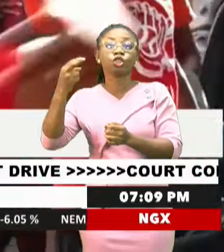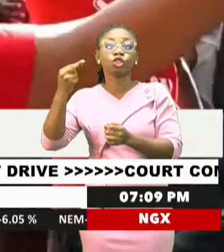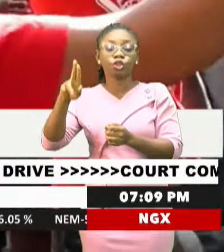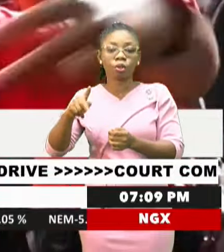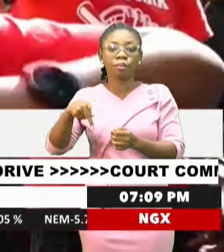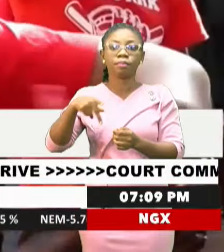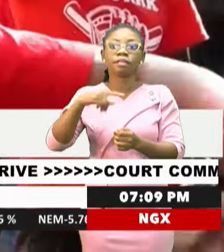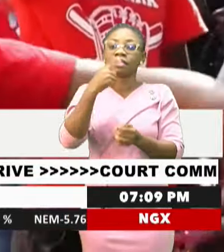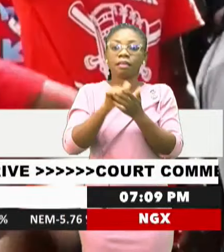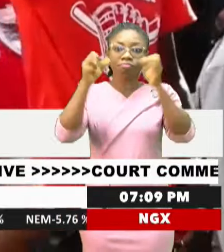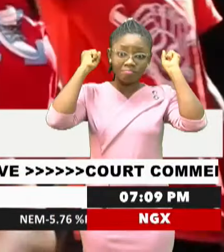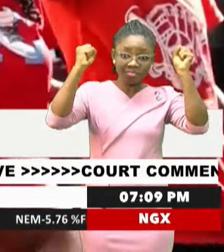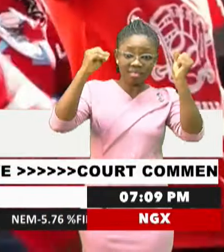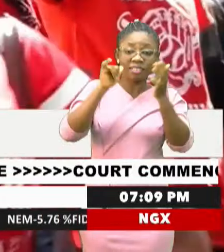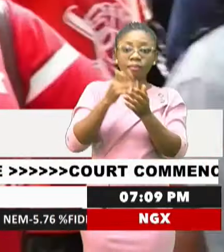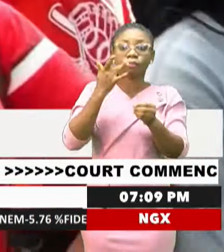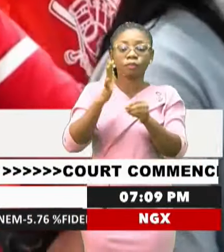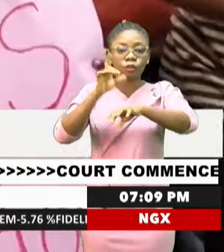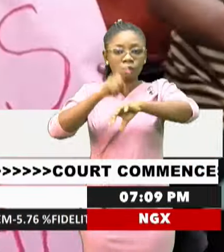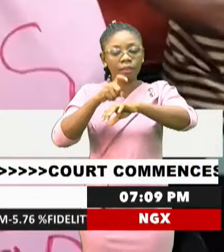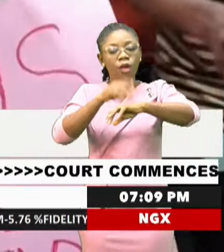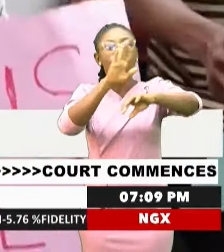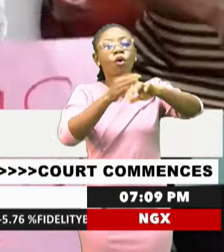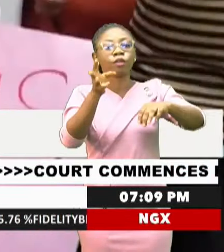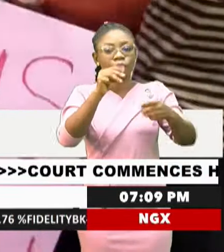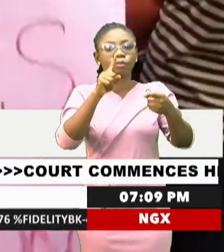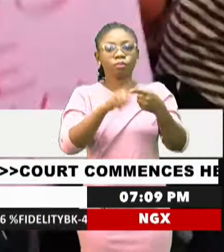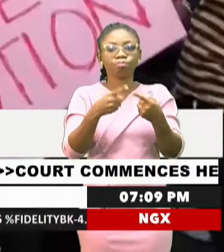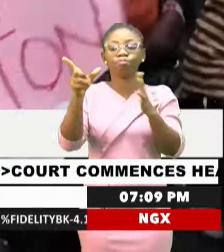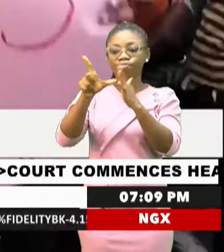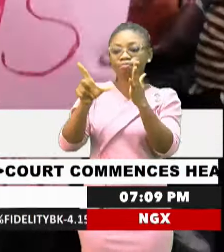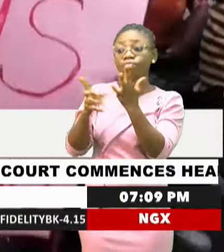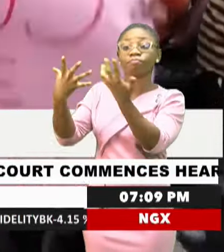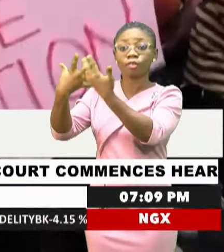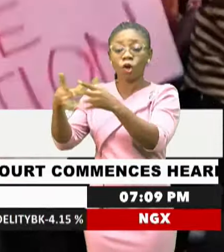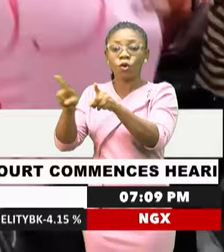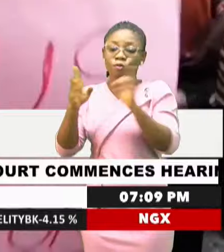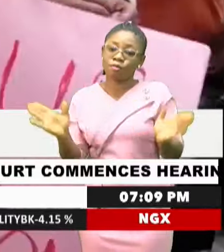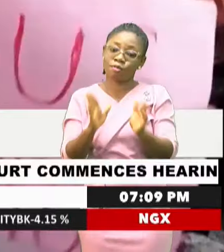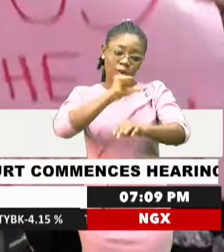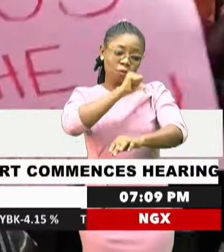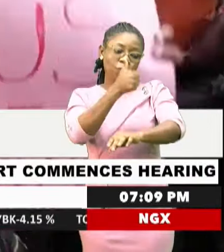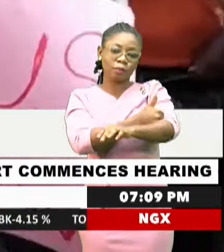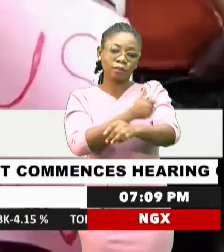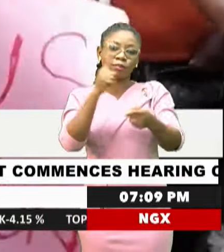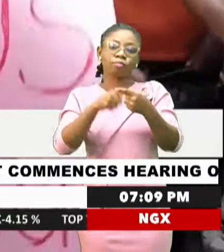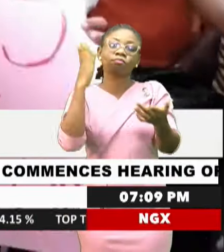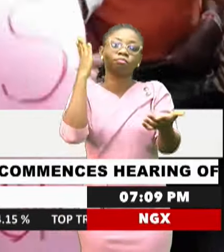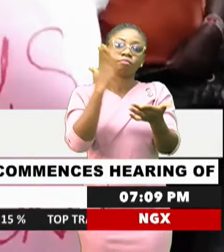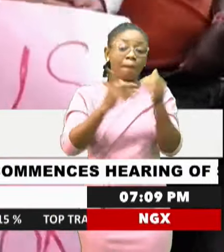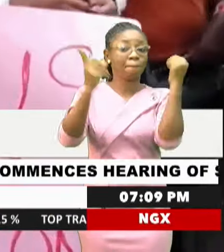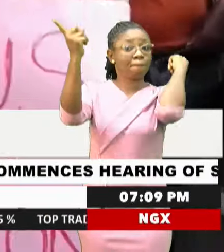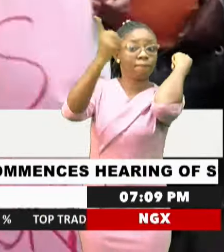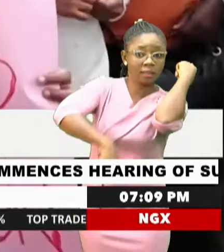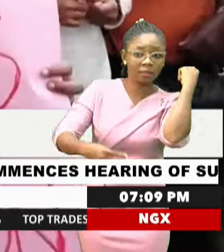moment and called on the protesters to be lawful, he also urged the authorities to exercise restraints in dealing with